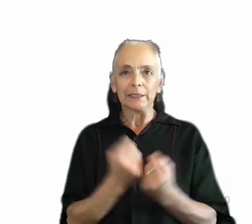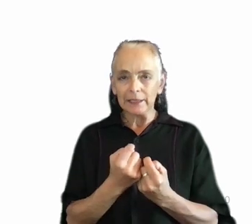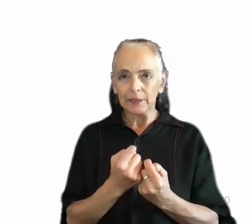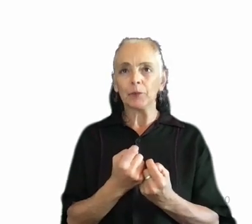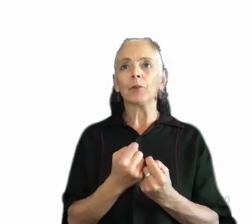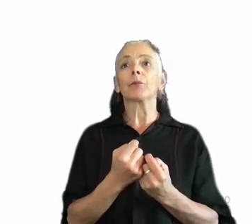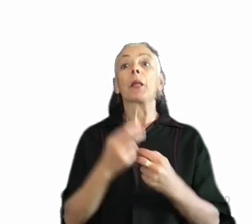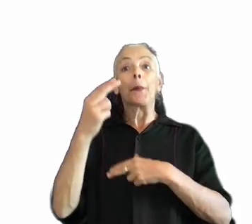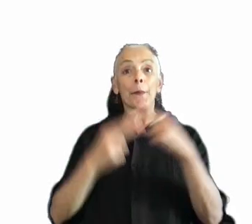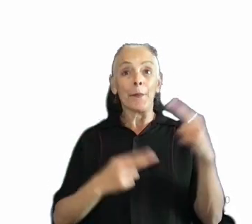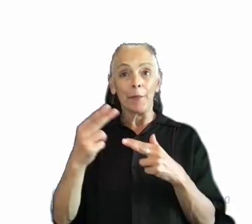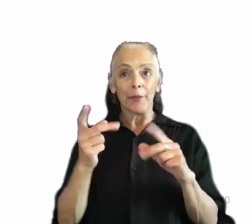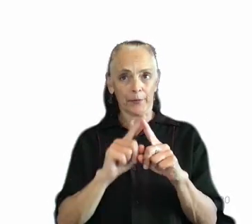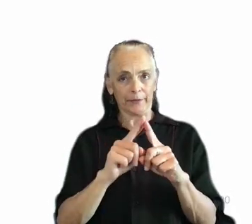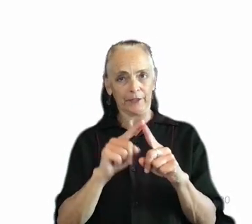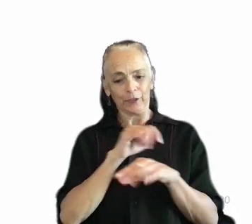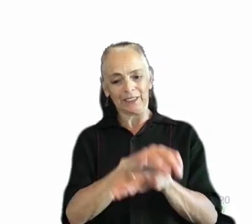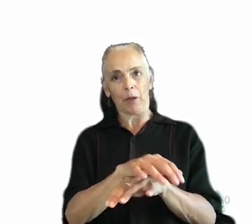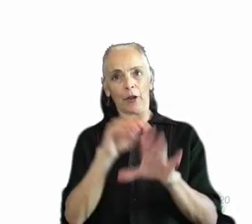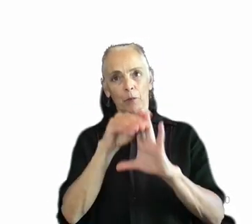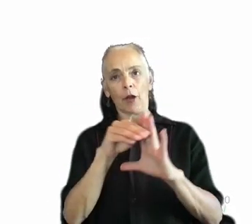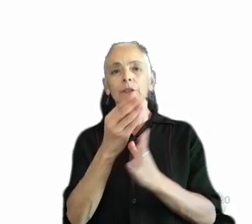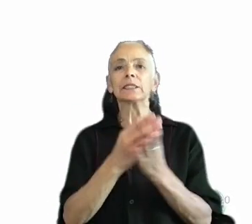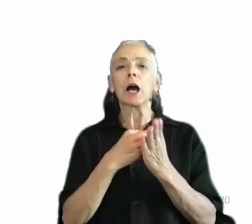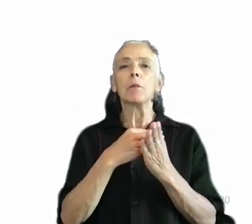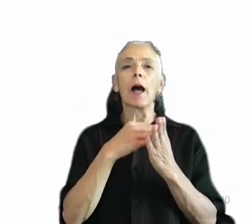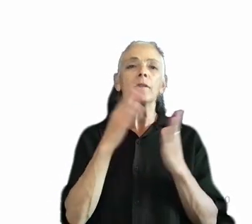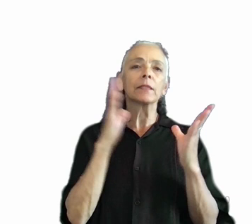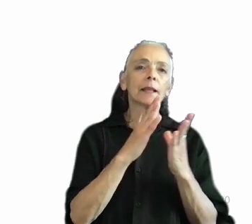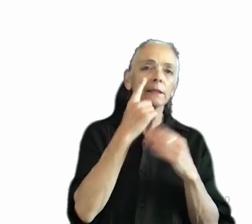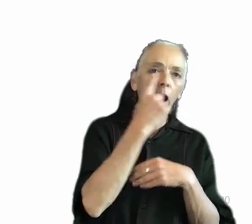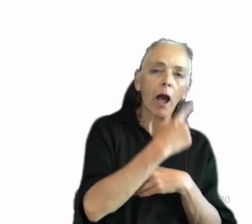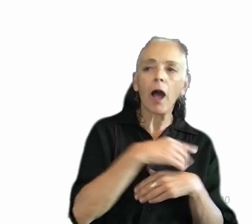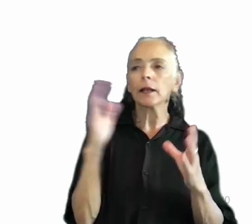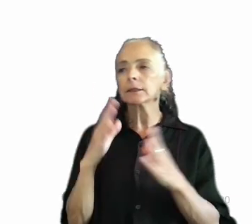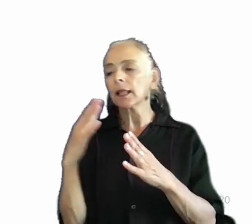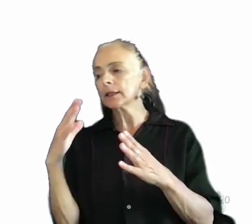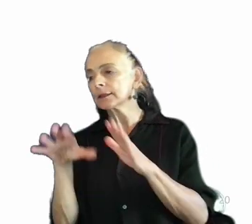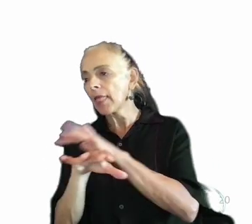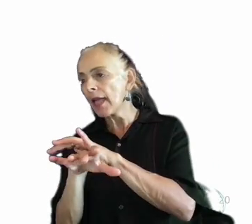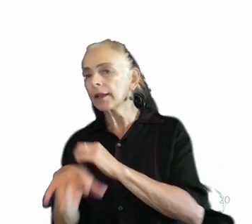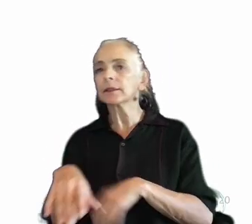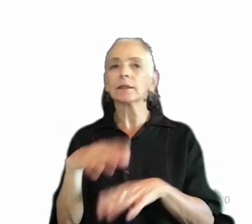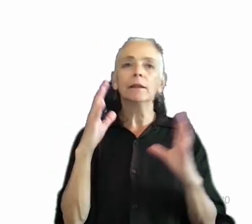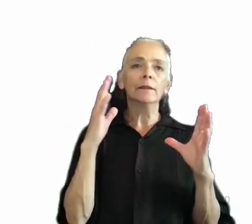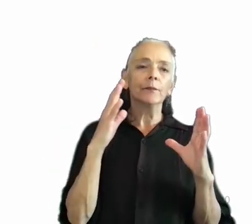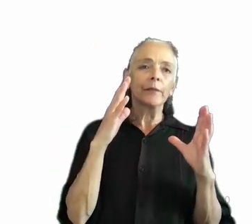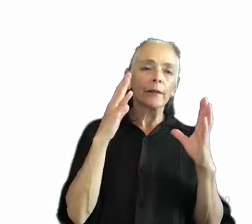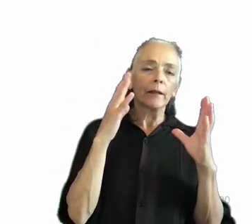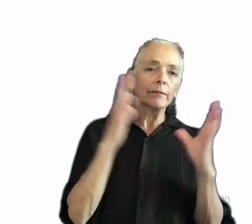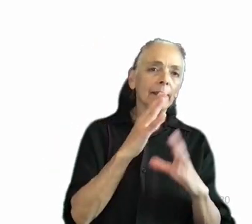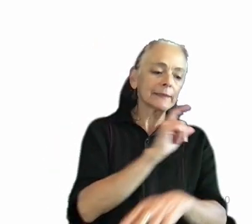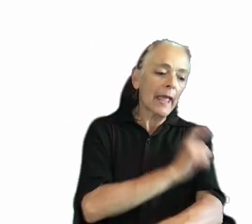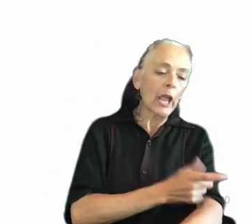built various spider models, some with less eyes, some with less legs, some with hair, some without hair, and thought about all the features